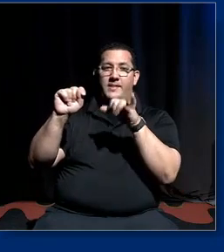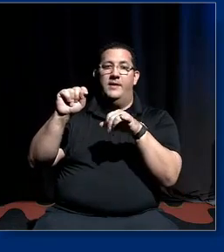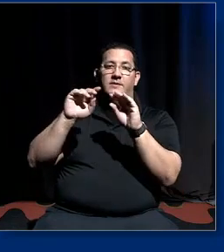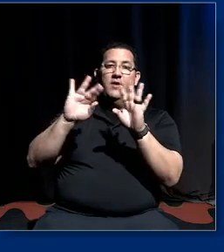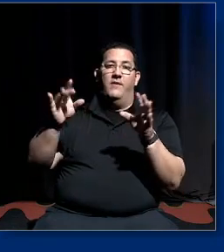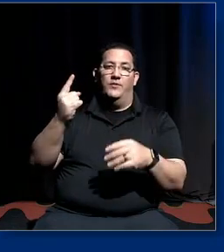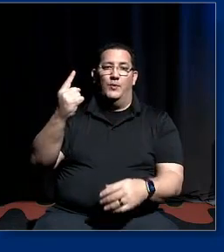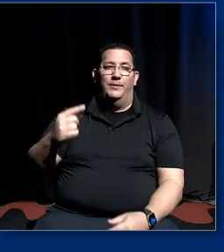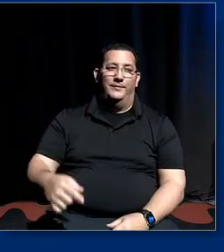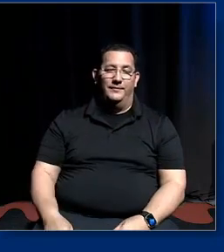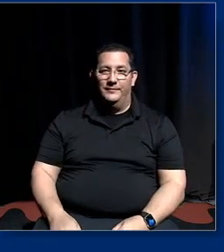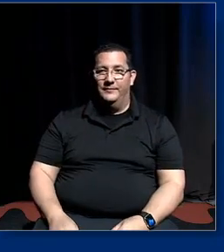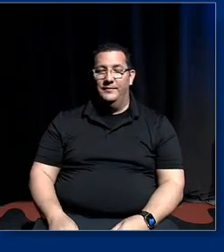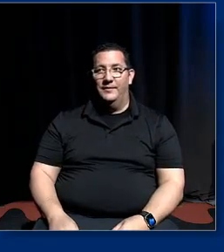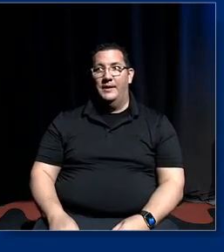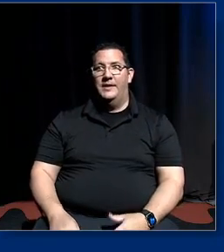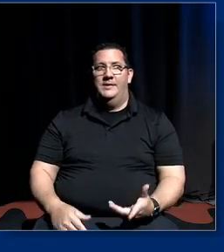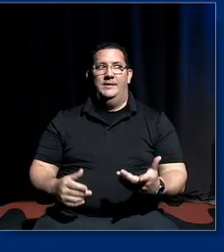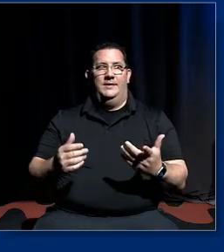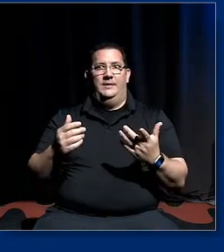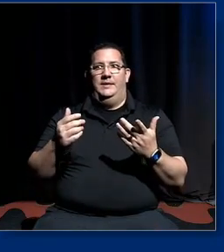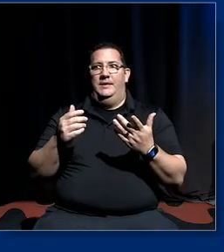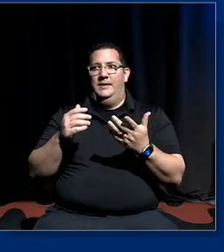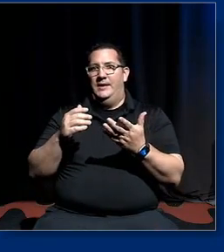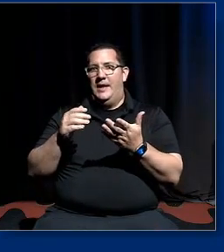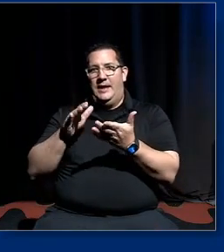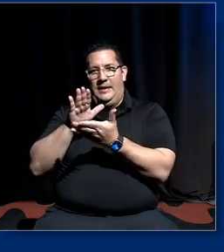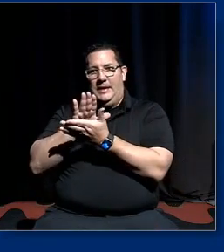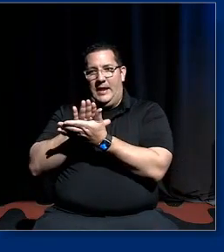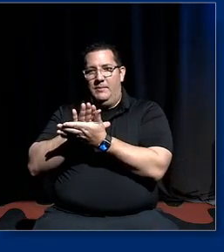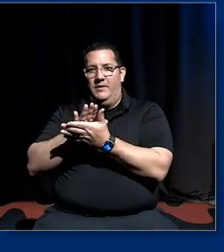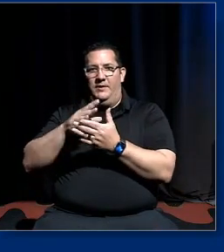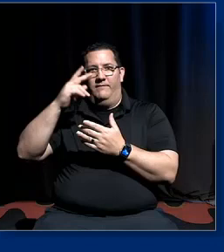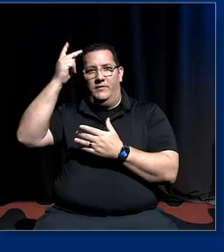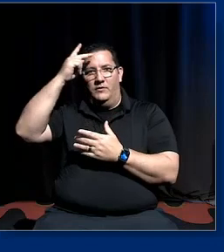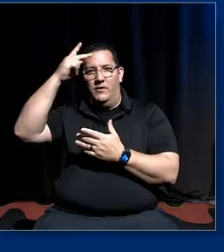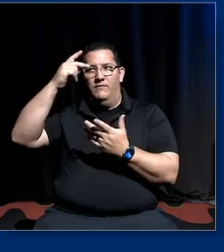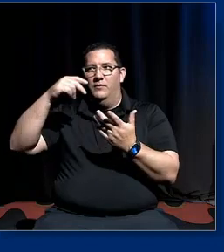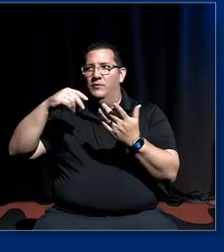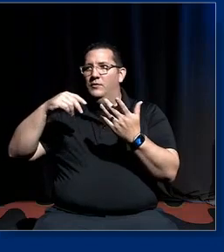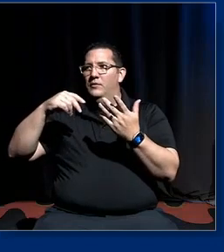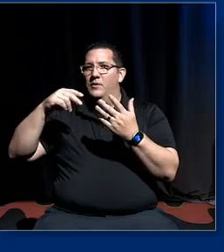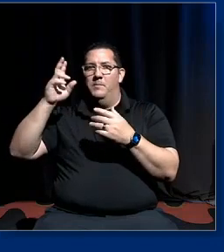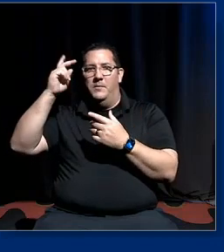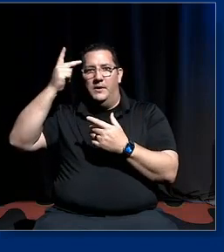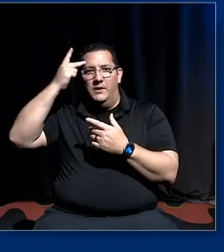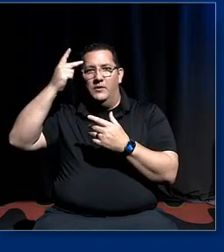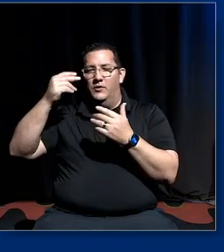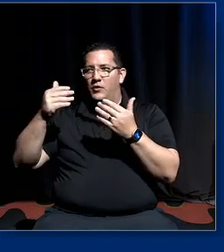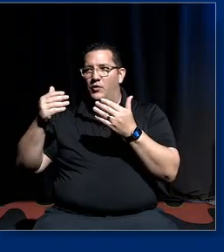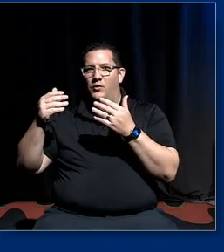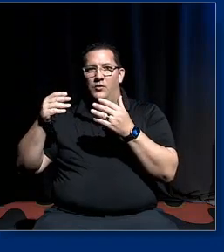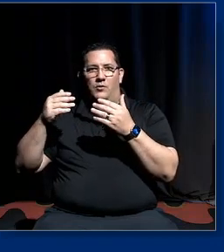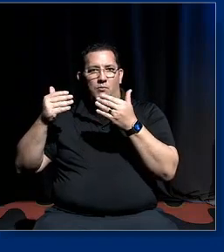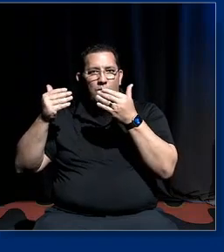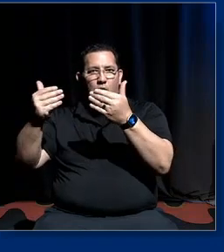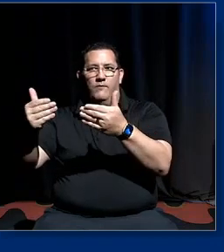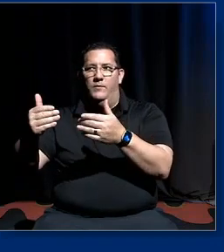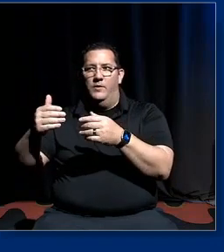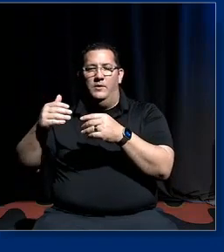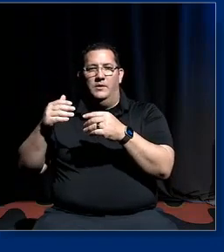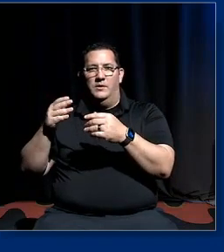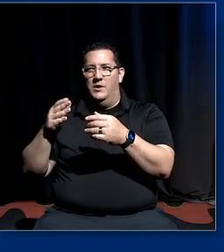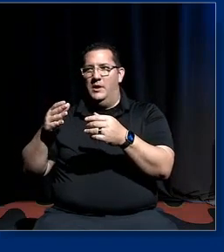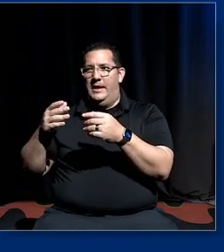uh an academic philosophical practical political movement absolutely dedicated to opposing